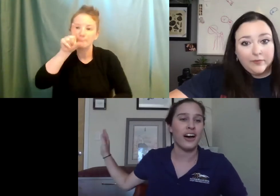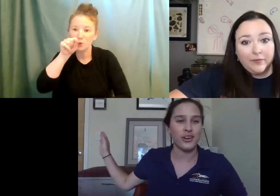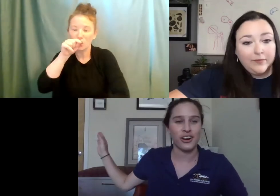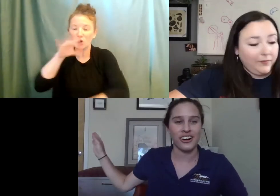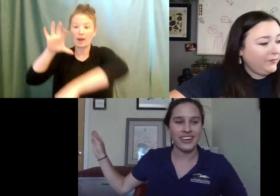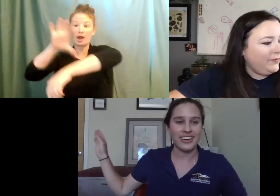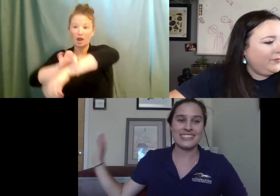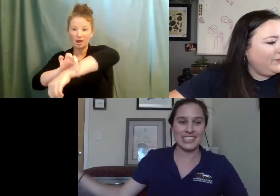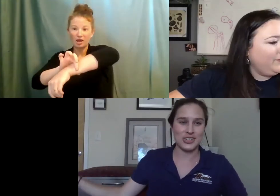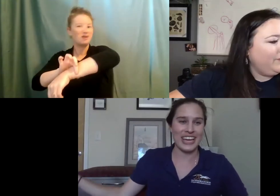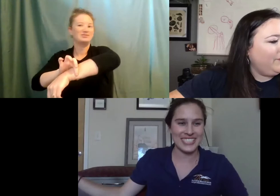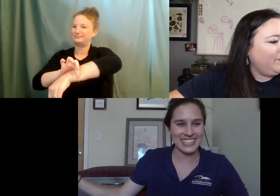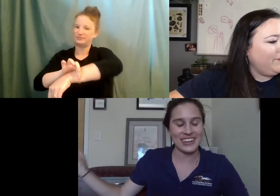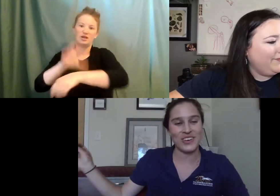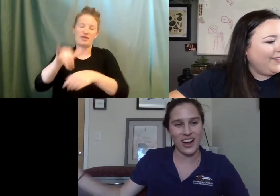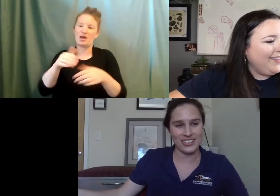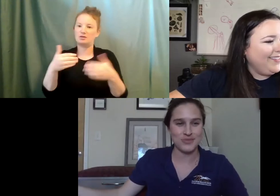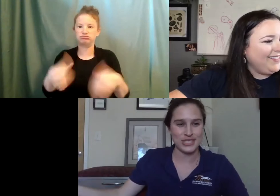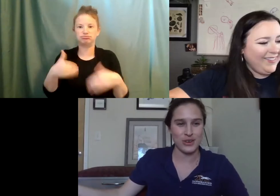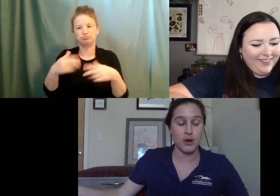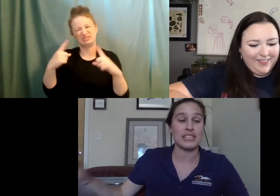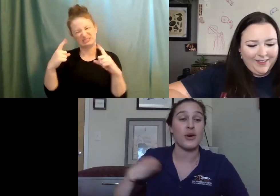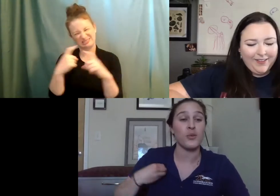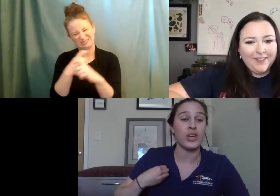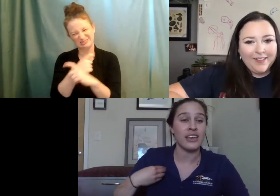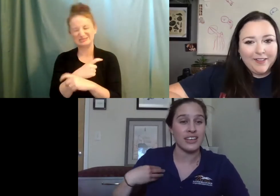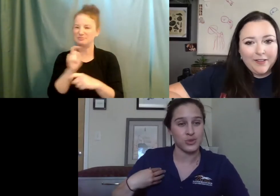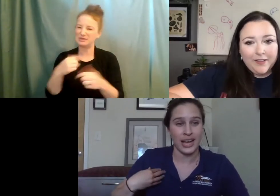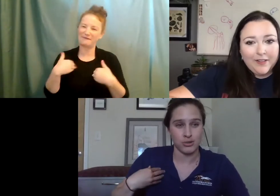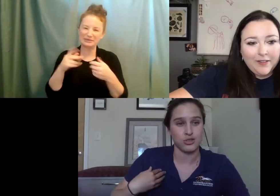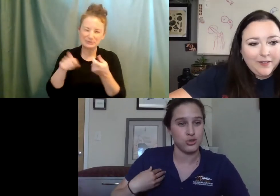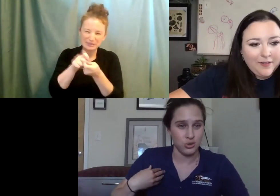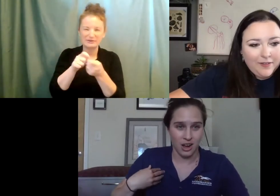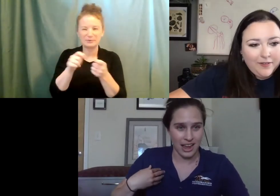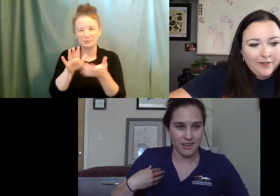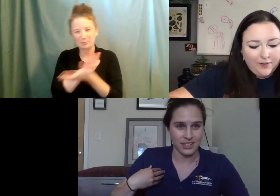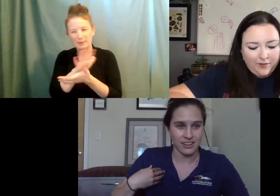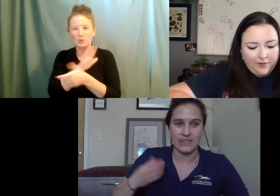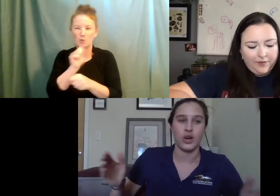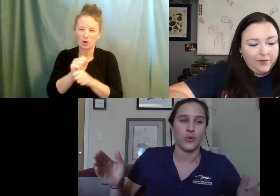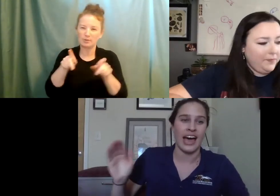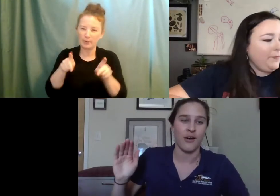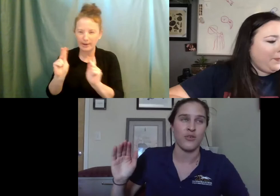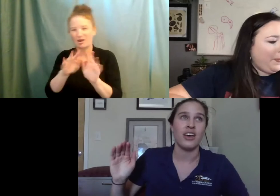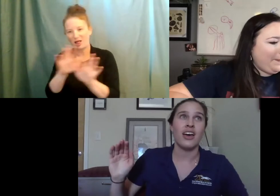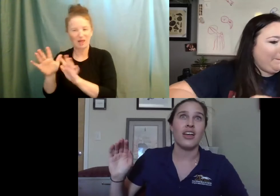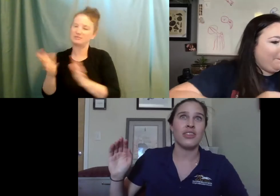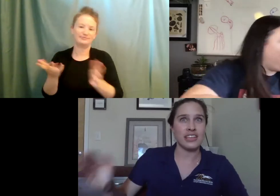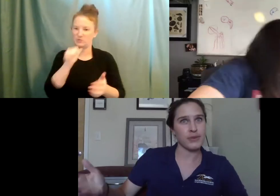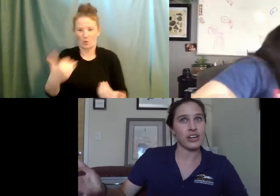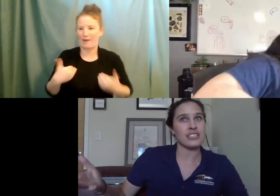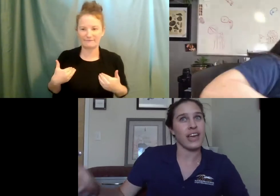whole other situation that requires specific permits that we as rehabbers do not have here. Even though we have